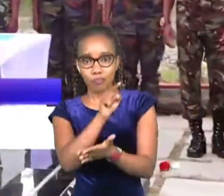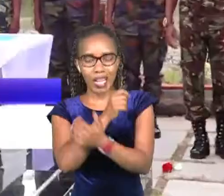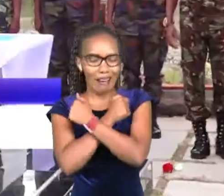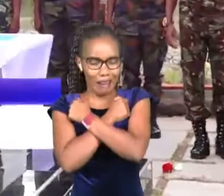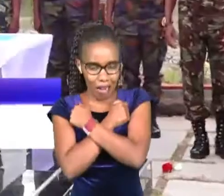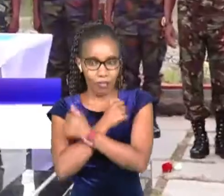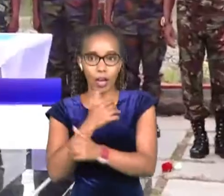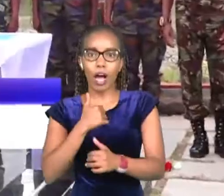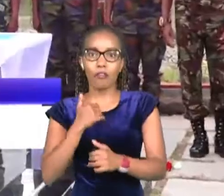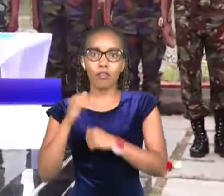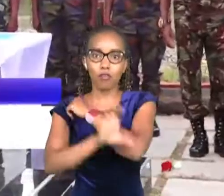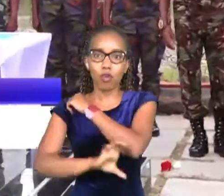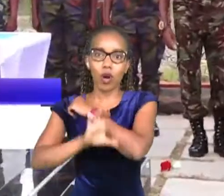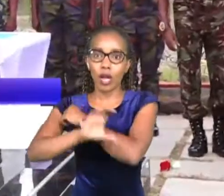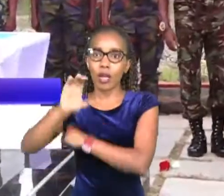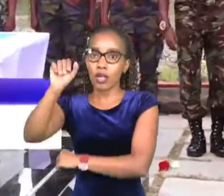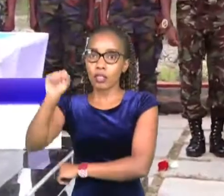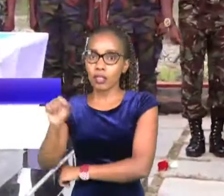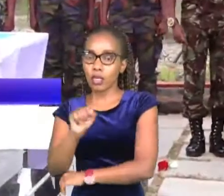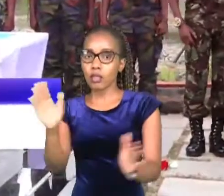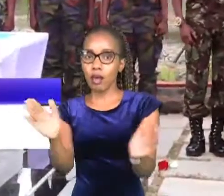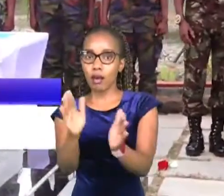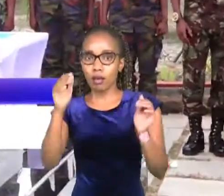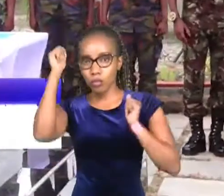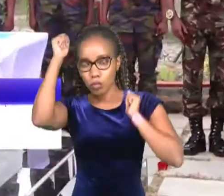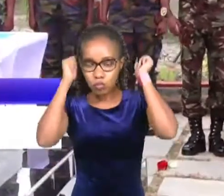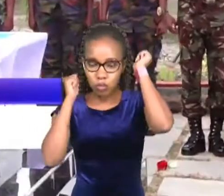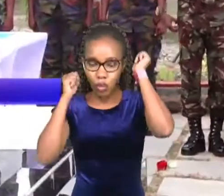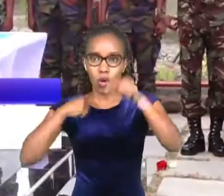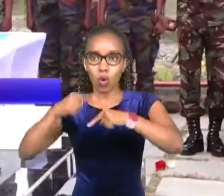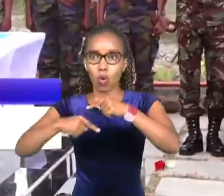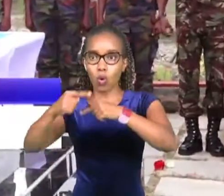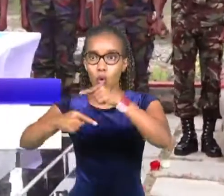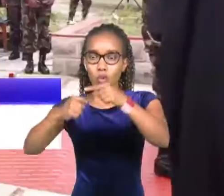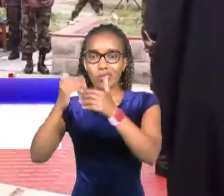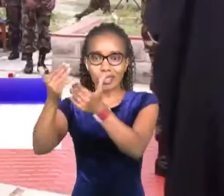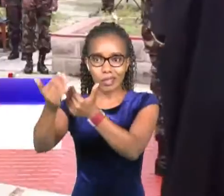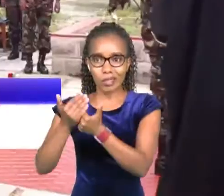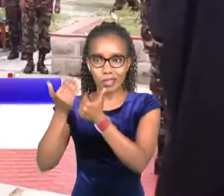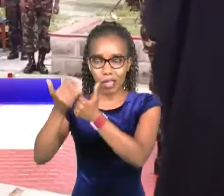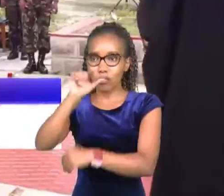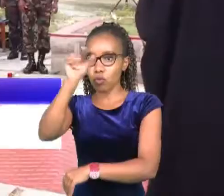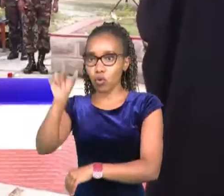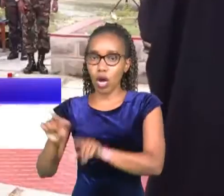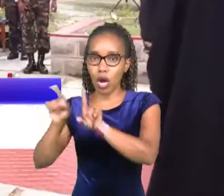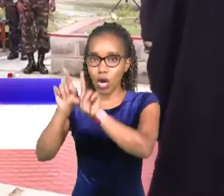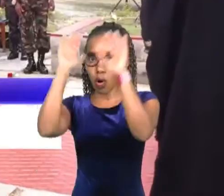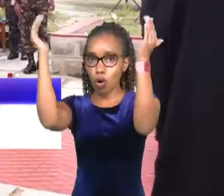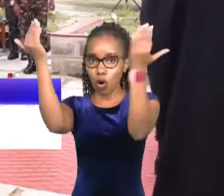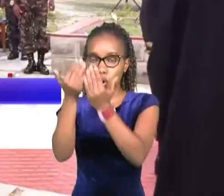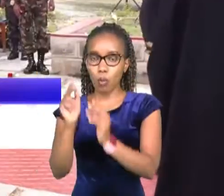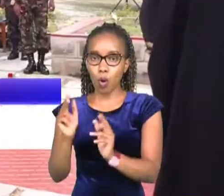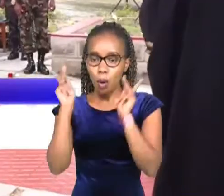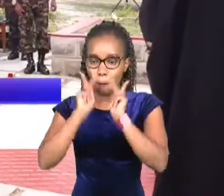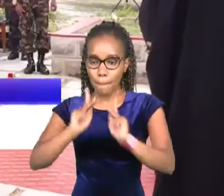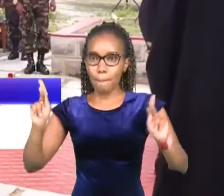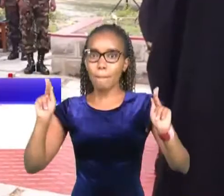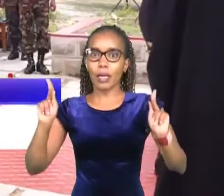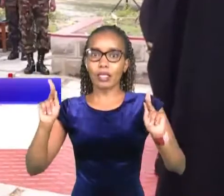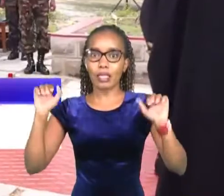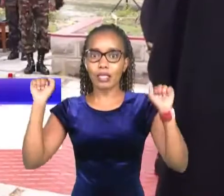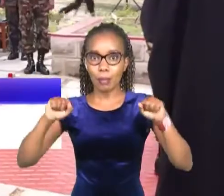nation even as the seas encourage the soldiers to continue caring for regional and global peace and stability